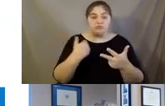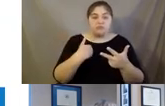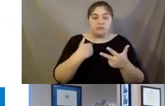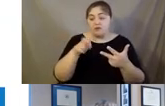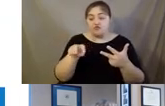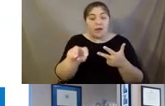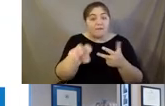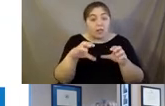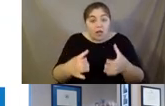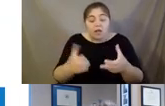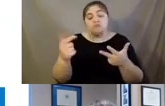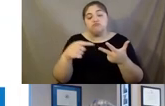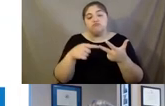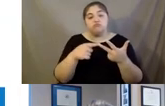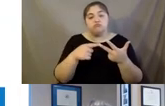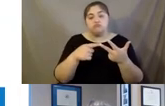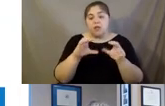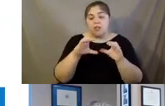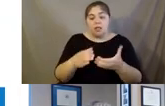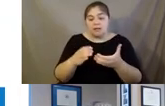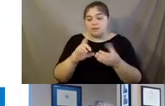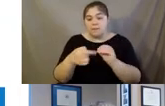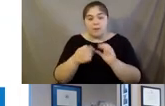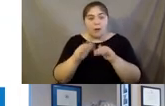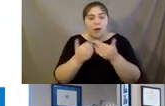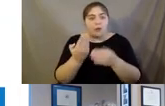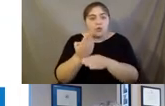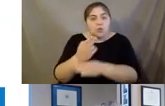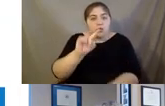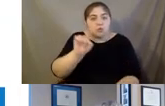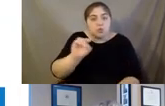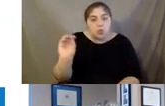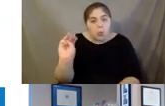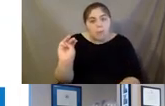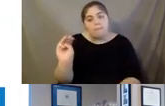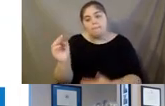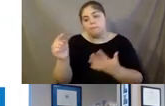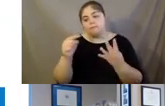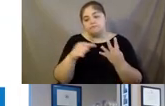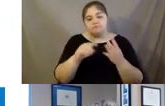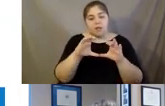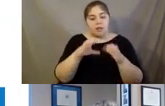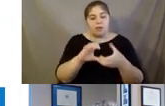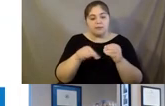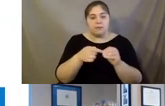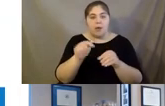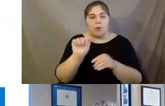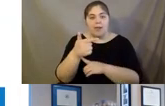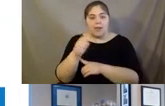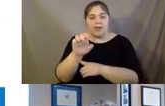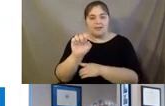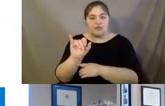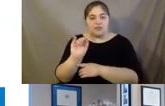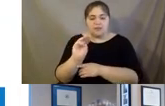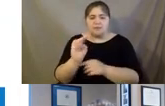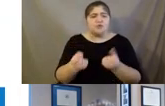class. There's classes on how to use zoom efficiently. There's an ageism class, all kinds of content, but it's